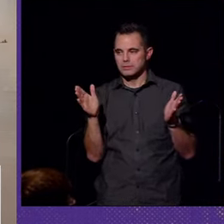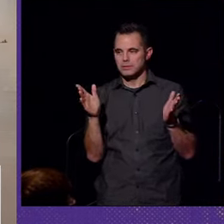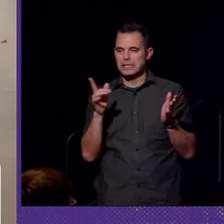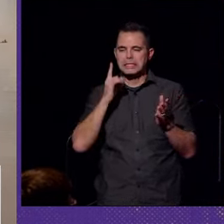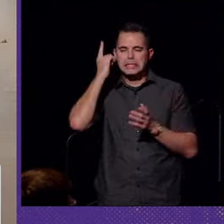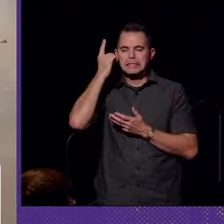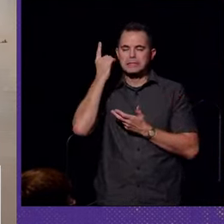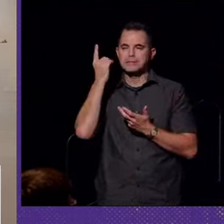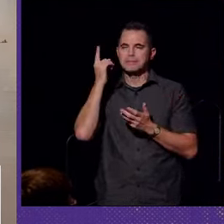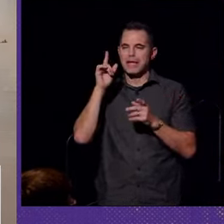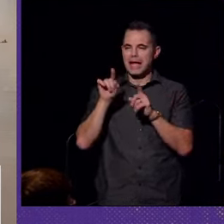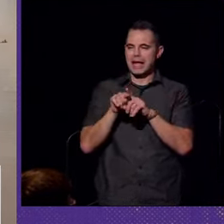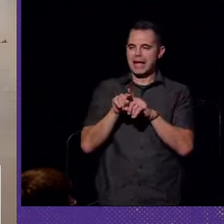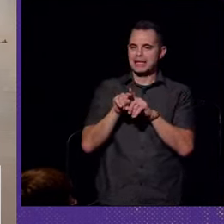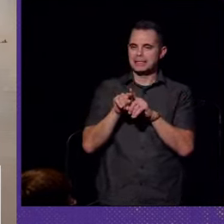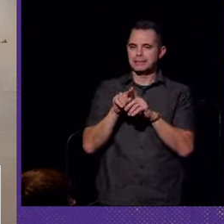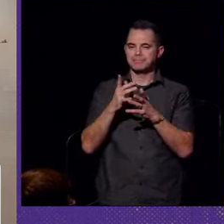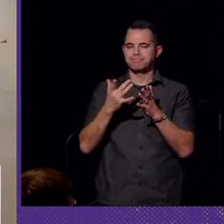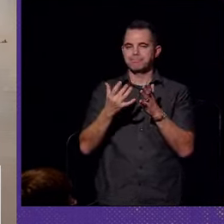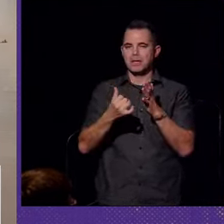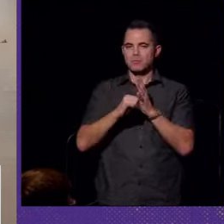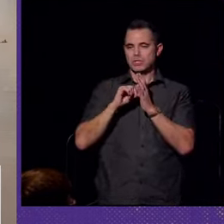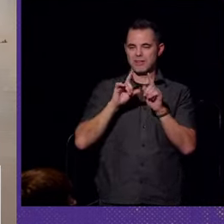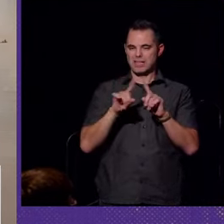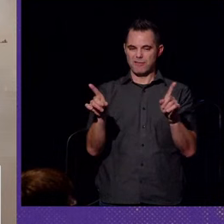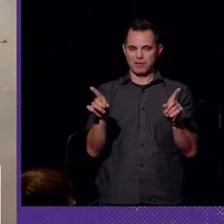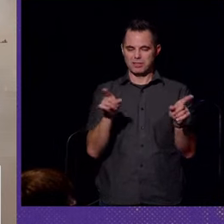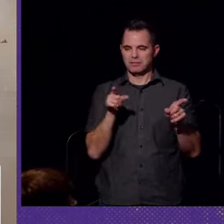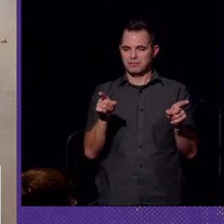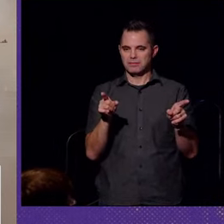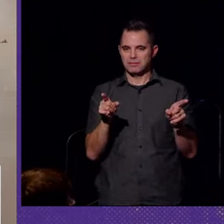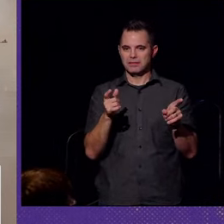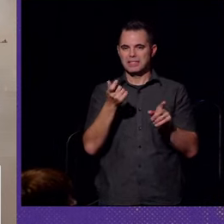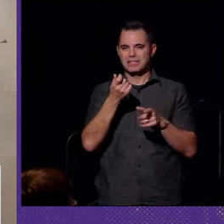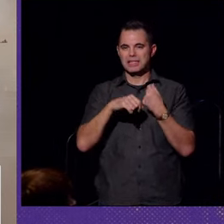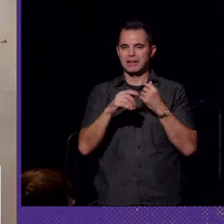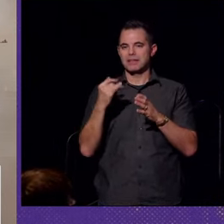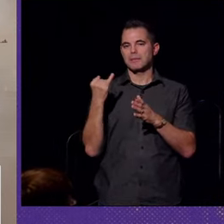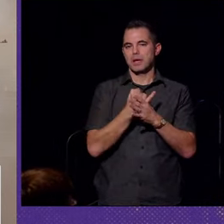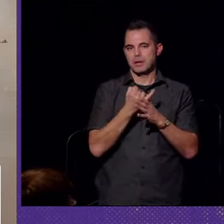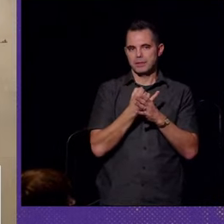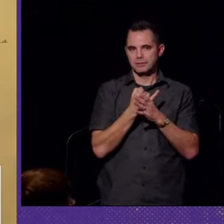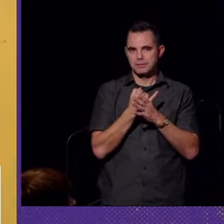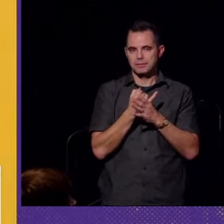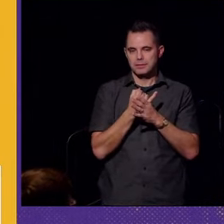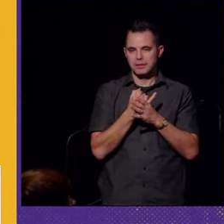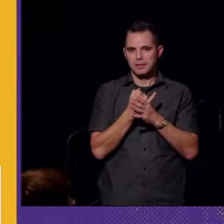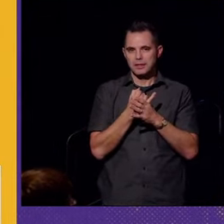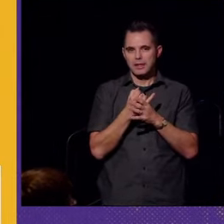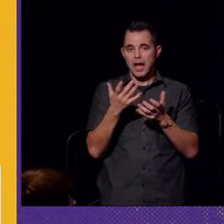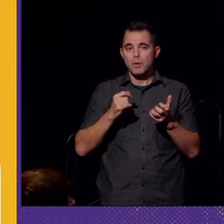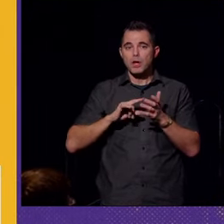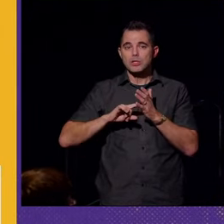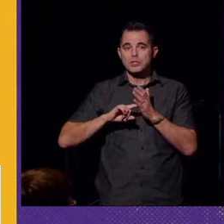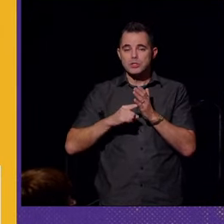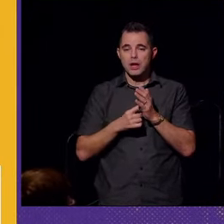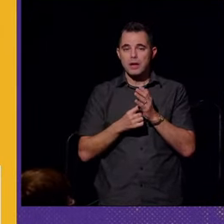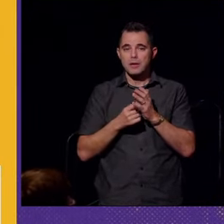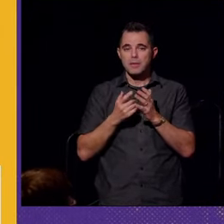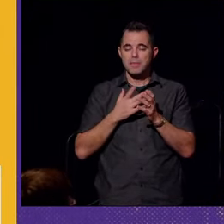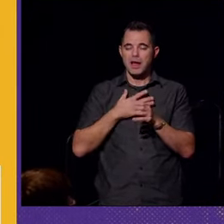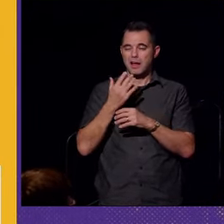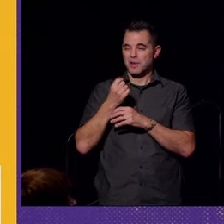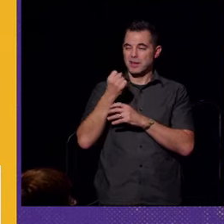consider it as an impression of difference rather than impairment. I wanted to start by